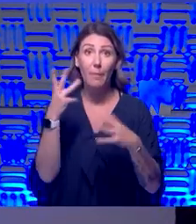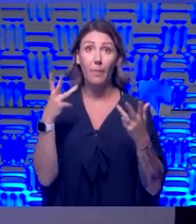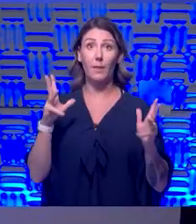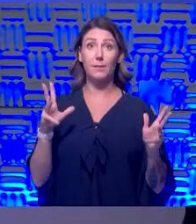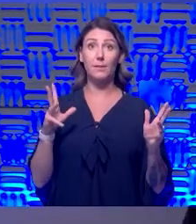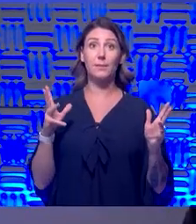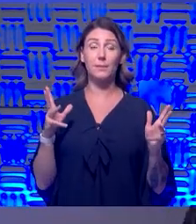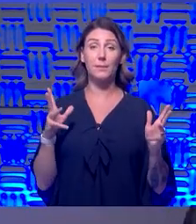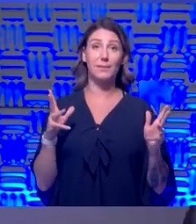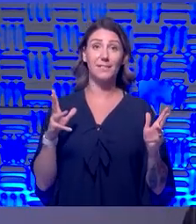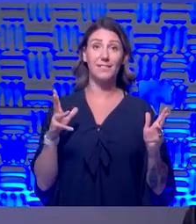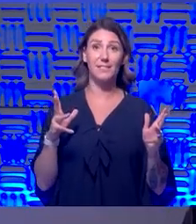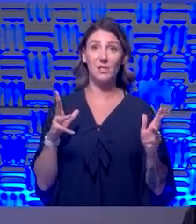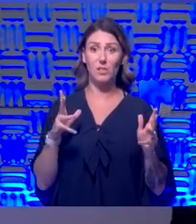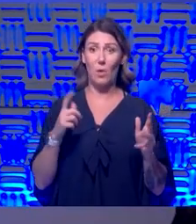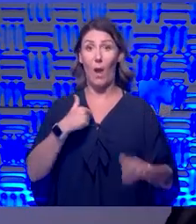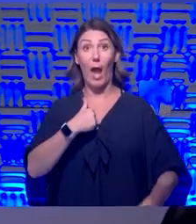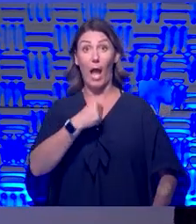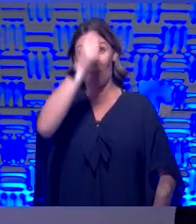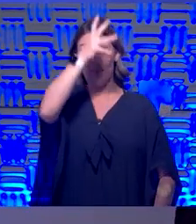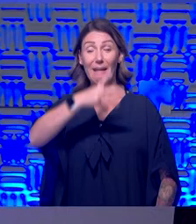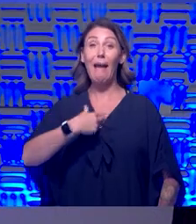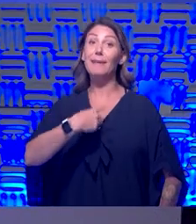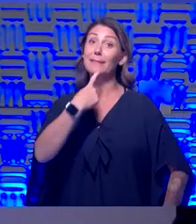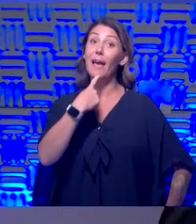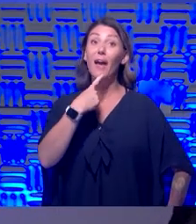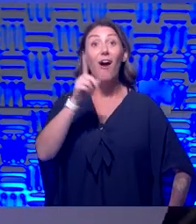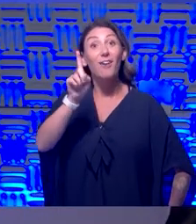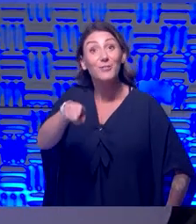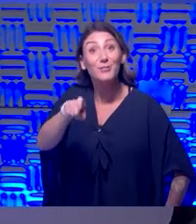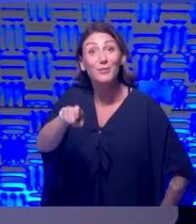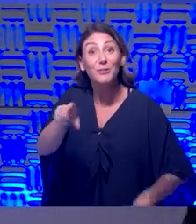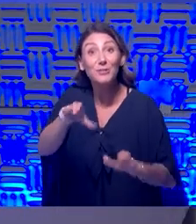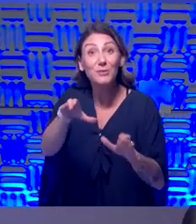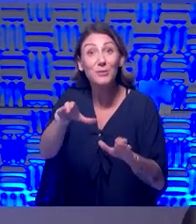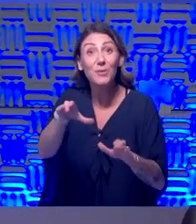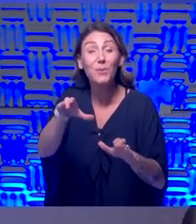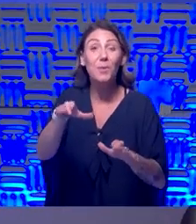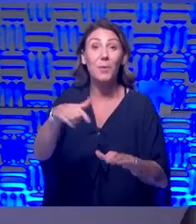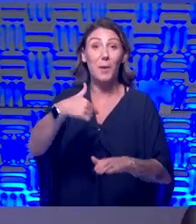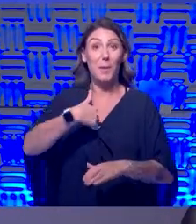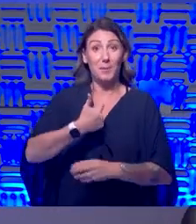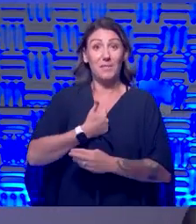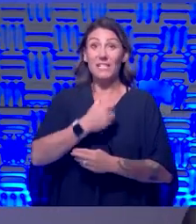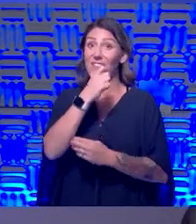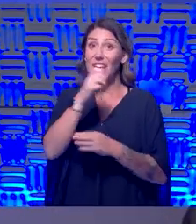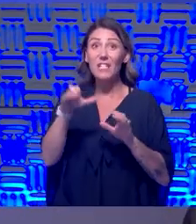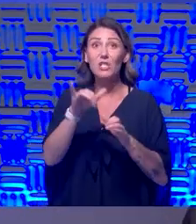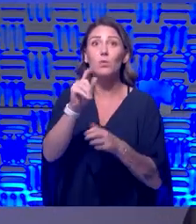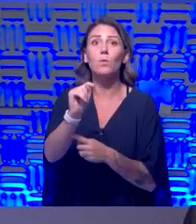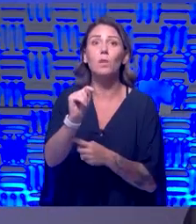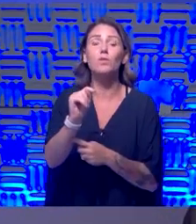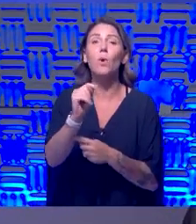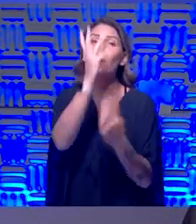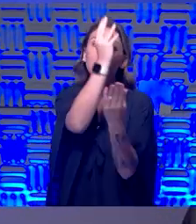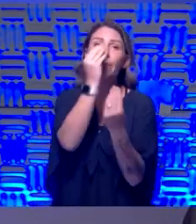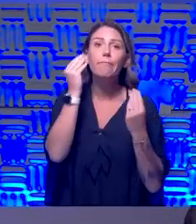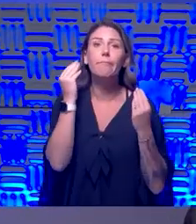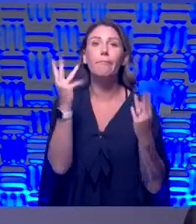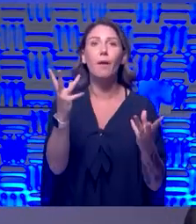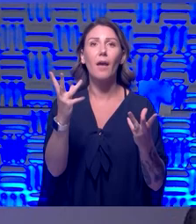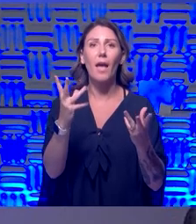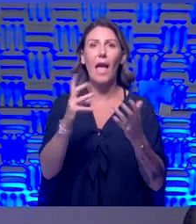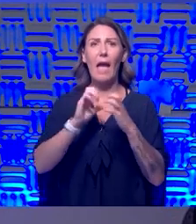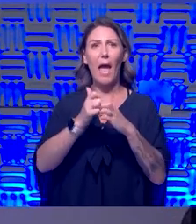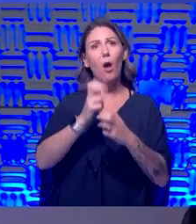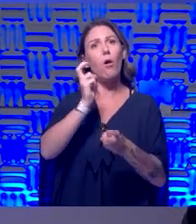I, as I'm the guy telling you, this is what you should be doing. I'm not doing it. And so that tells you just how much it takes the